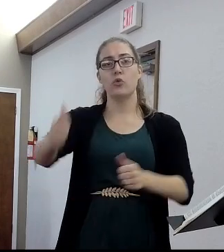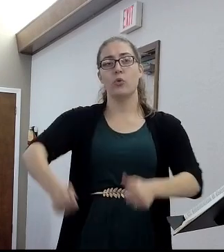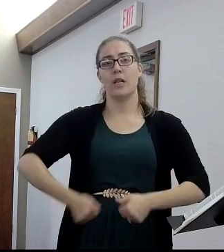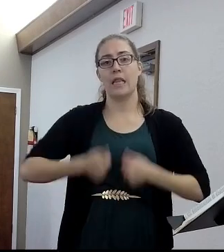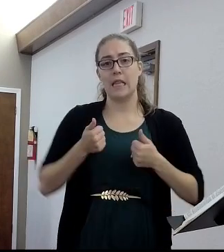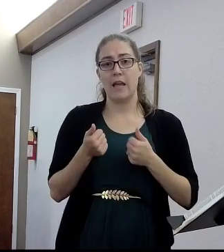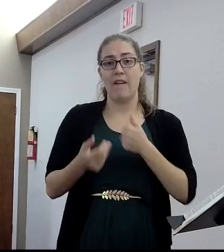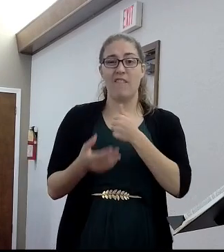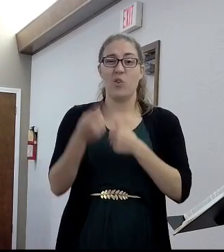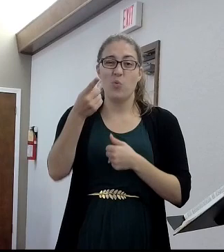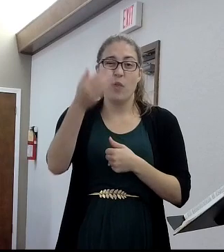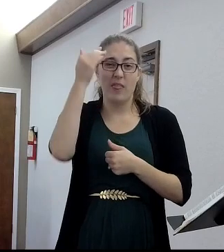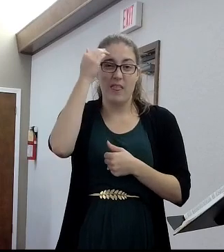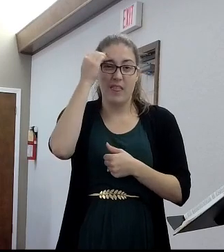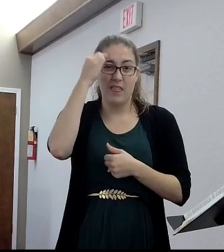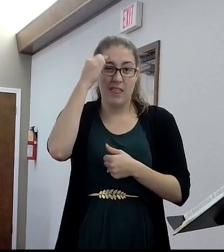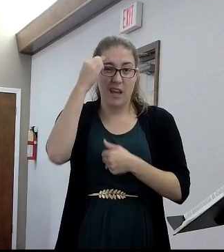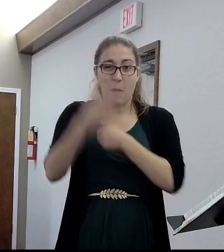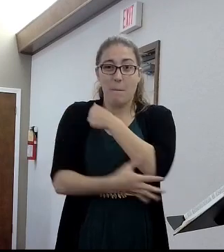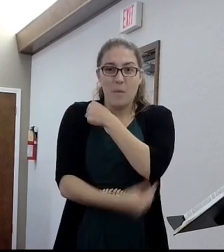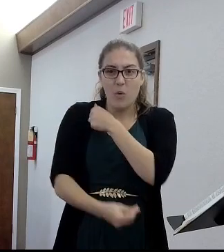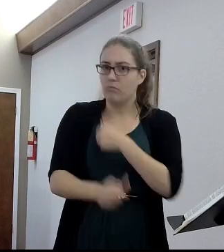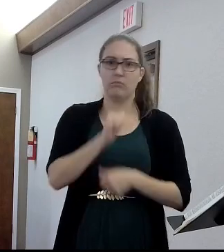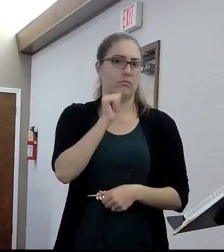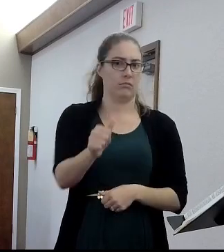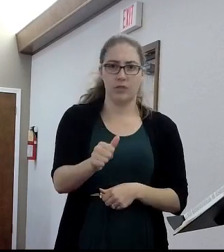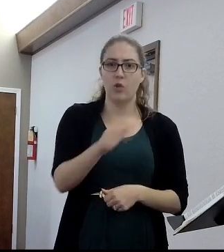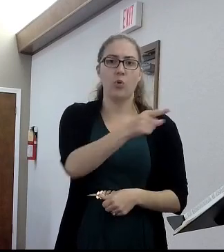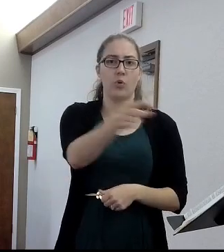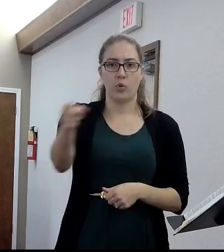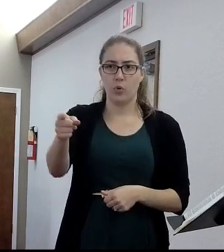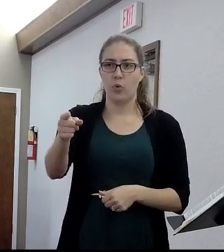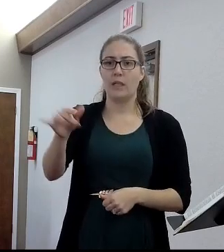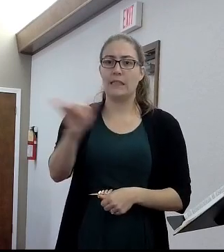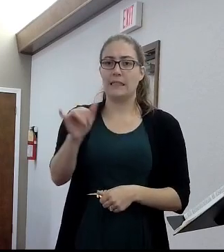top 1% of society in the Middle East in this period.